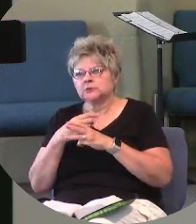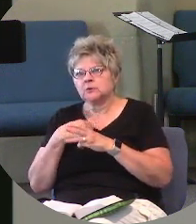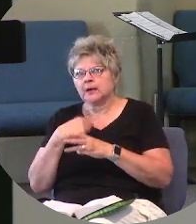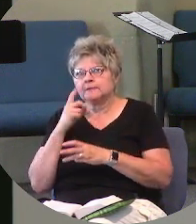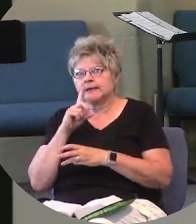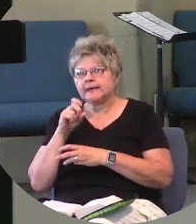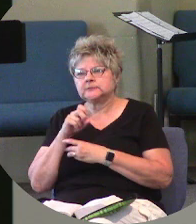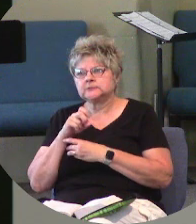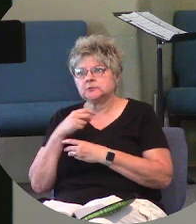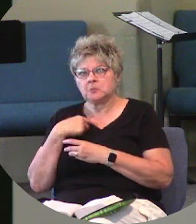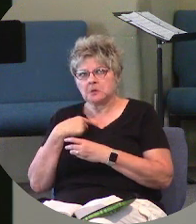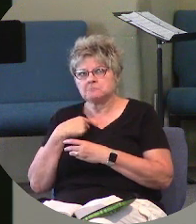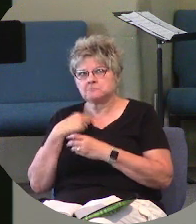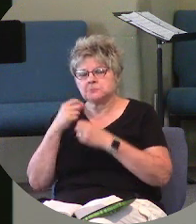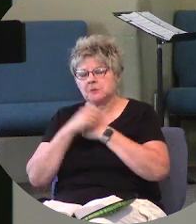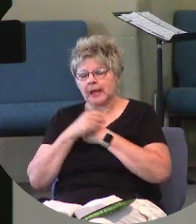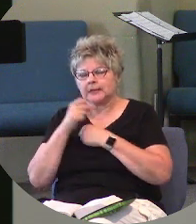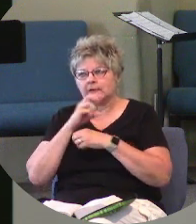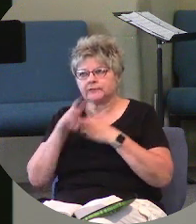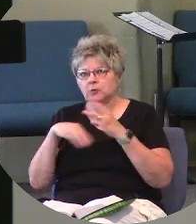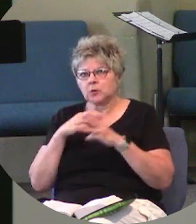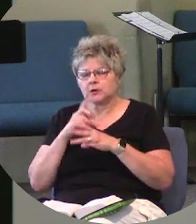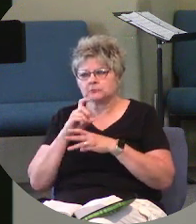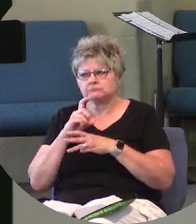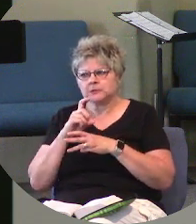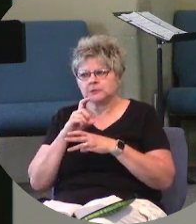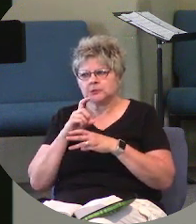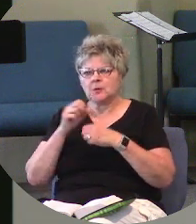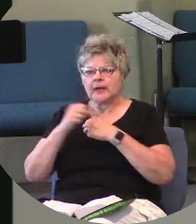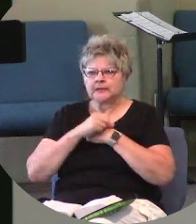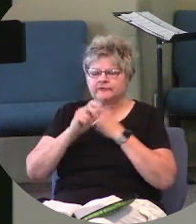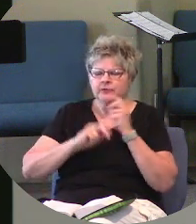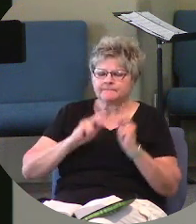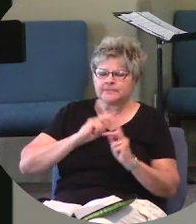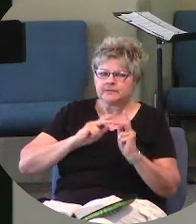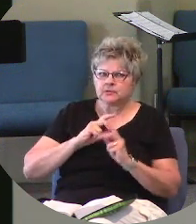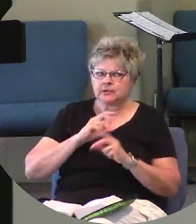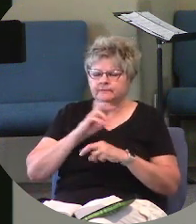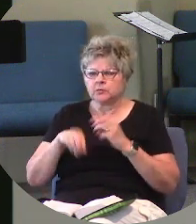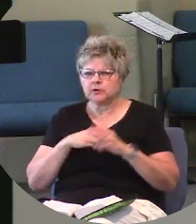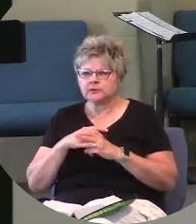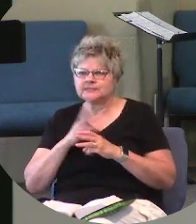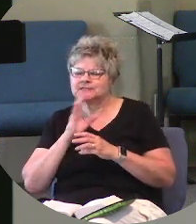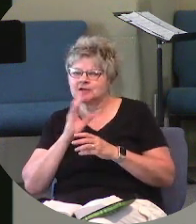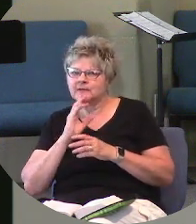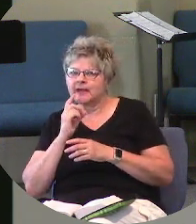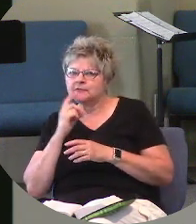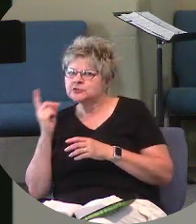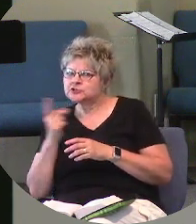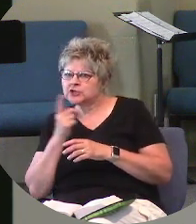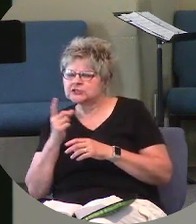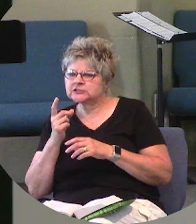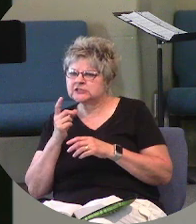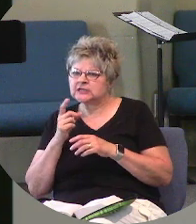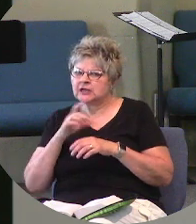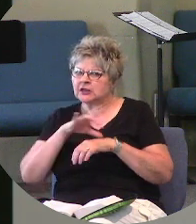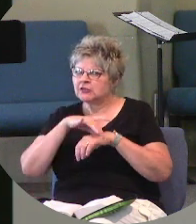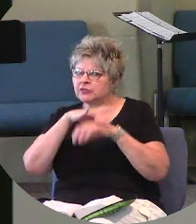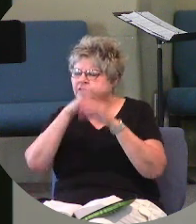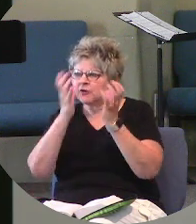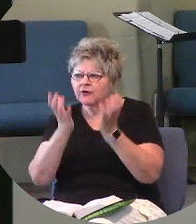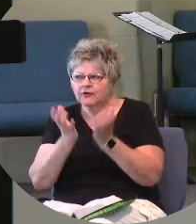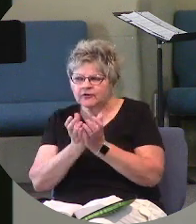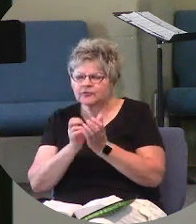is, well, do I love the world? Do I love the people of the world? Is He talking just about the planet? Or is He talking about the